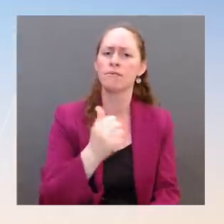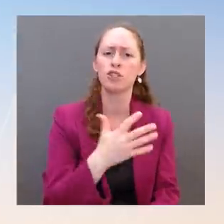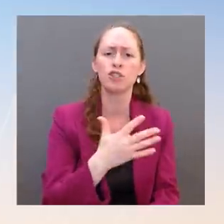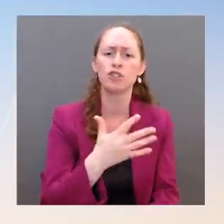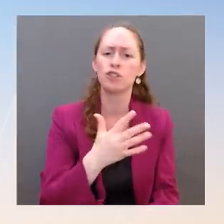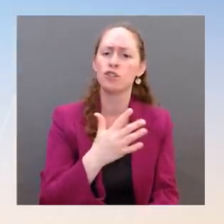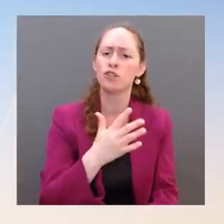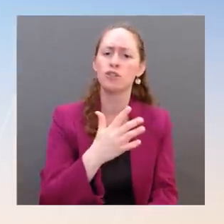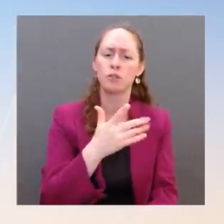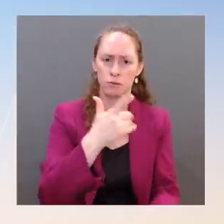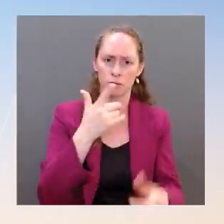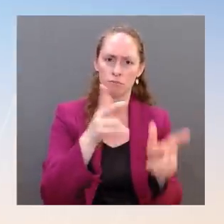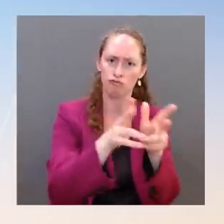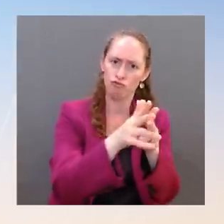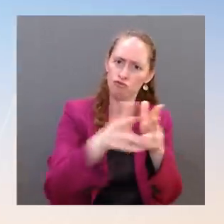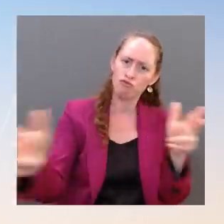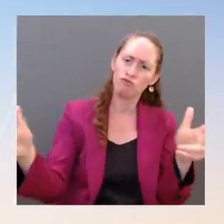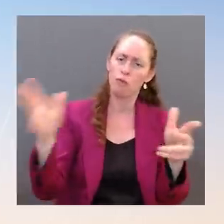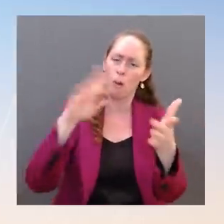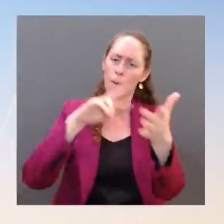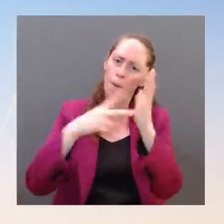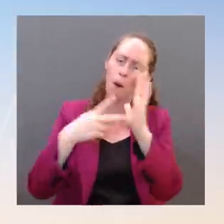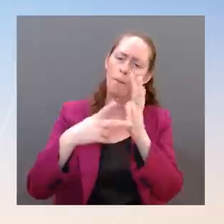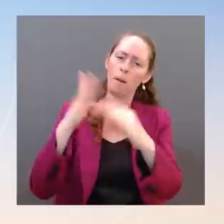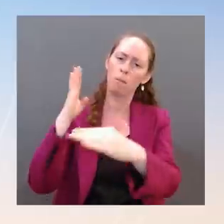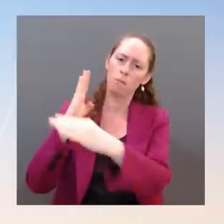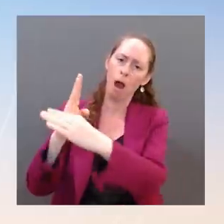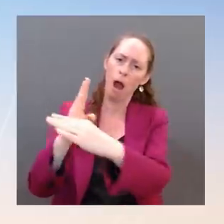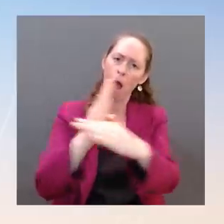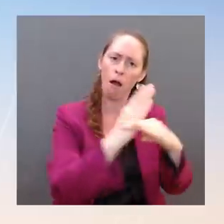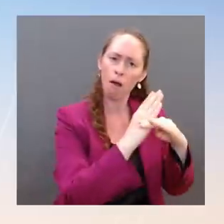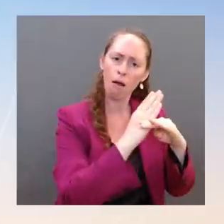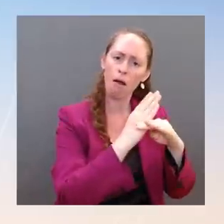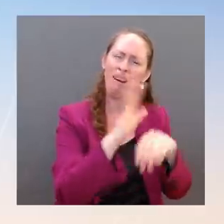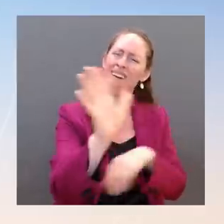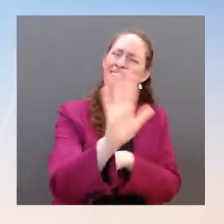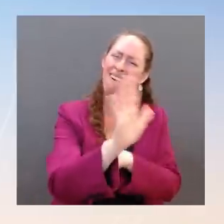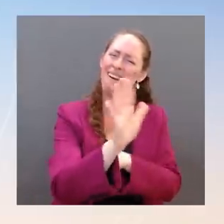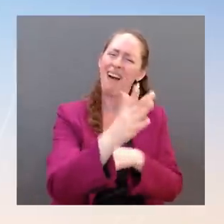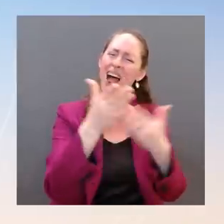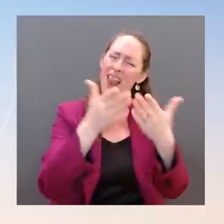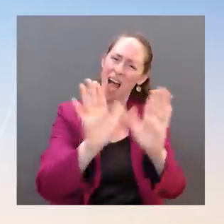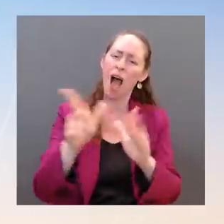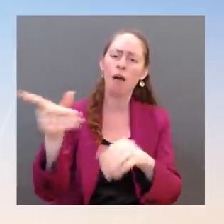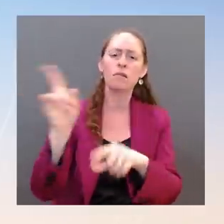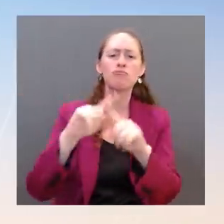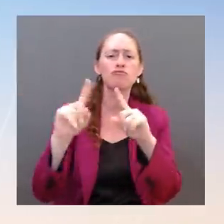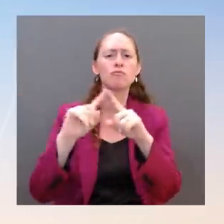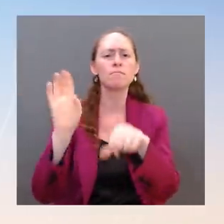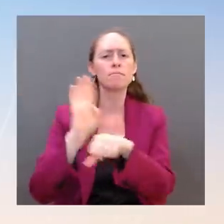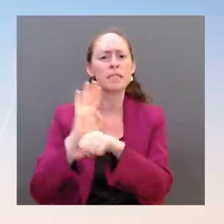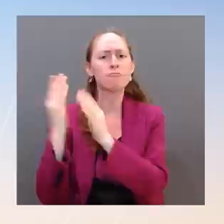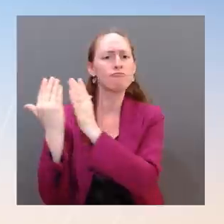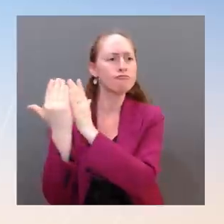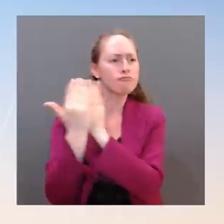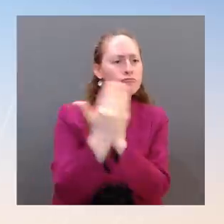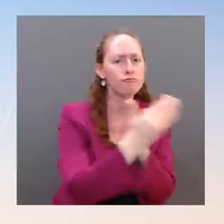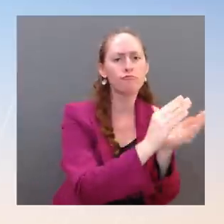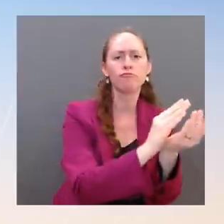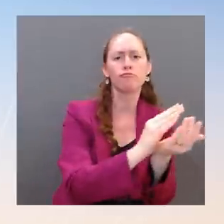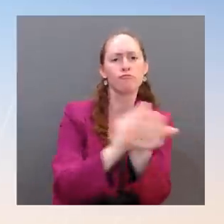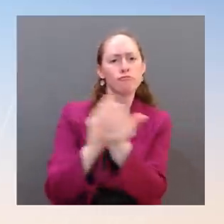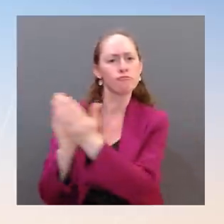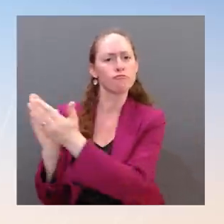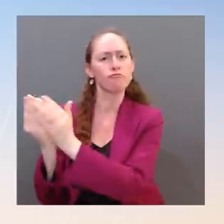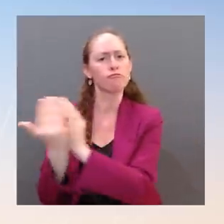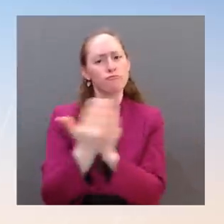traffic, the commercial and humanitarian traffic of ships into and out of Odessa port. We are working closely with both Ukraine